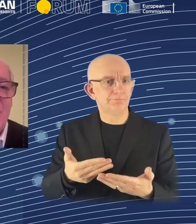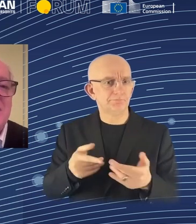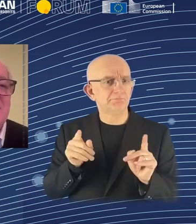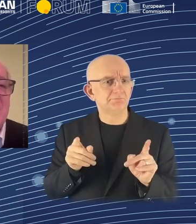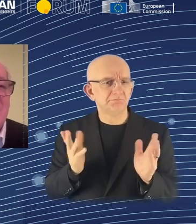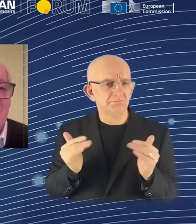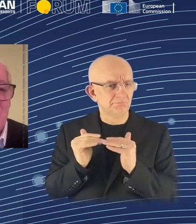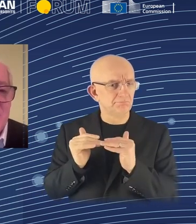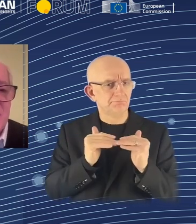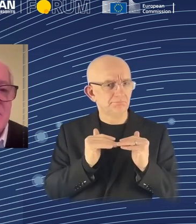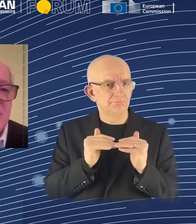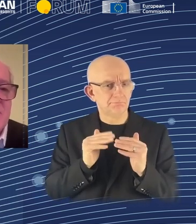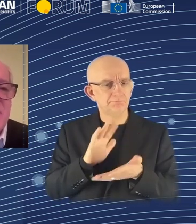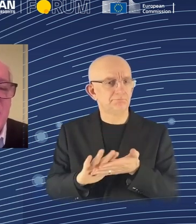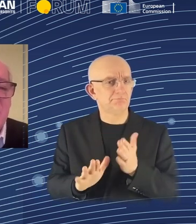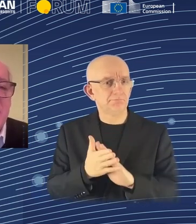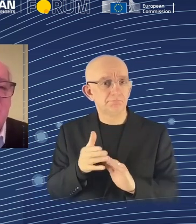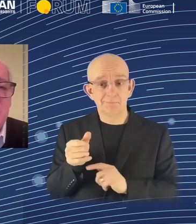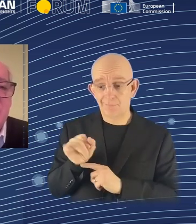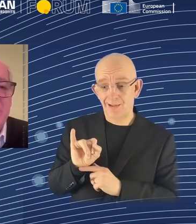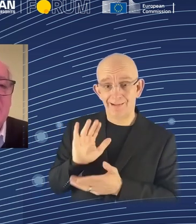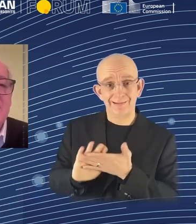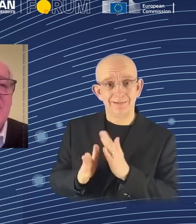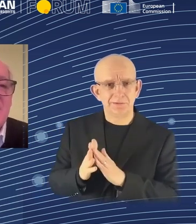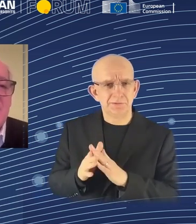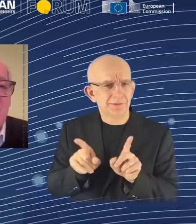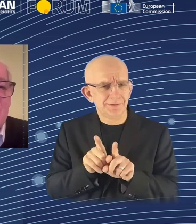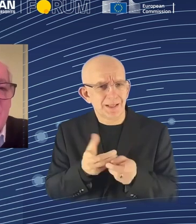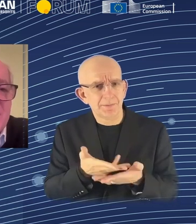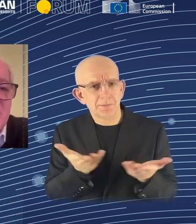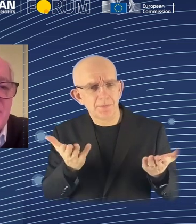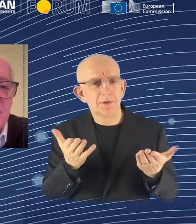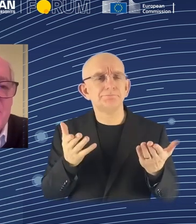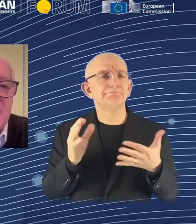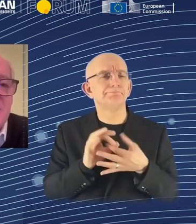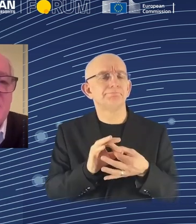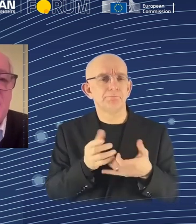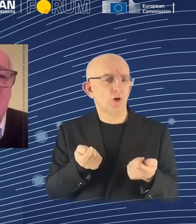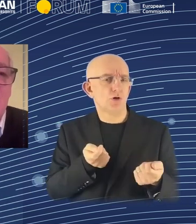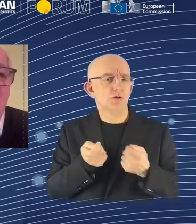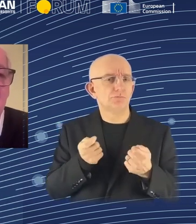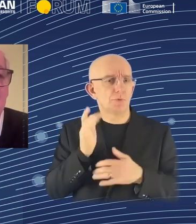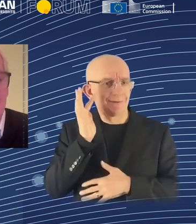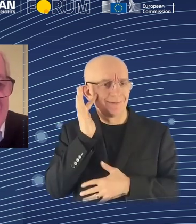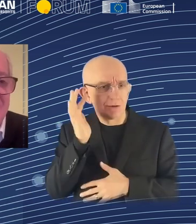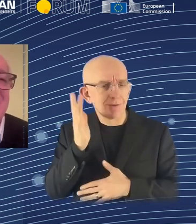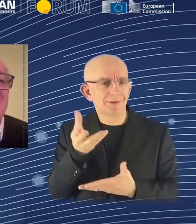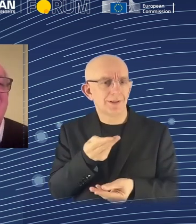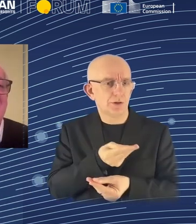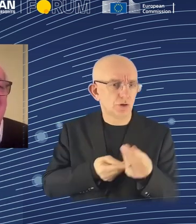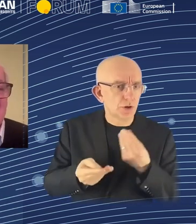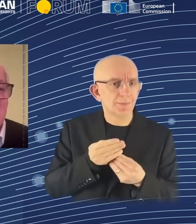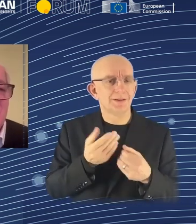economics and operations research that we create machinery that optimizes for objectives that we plug in